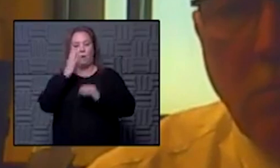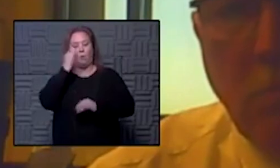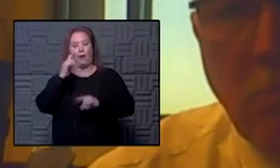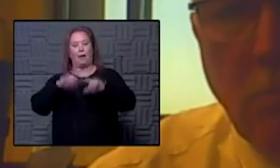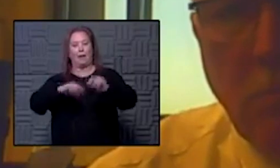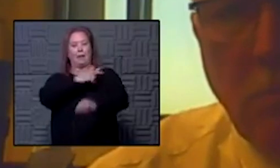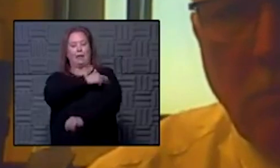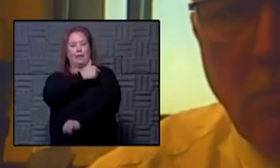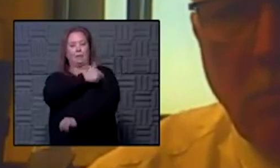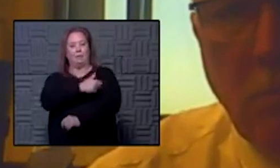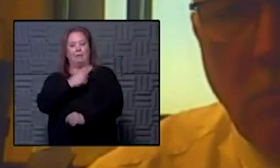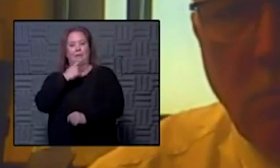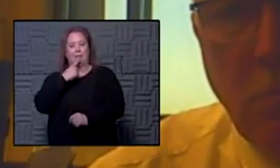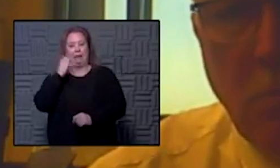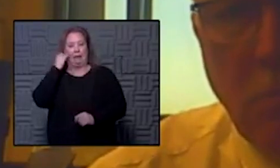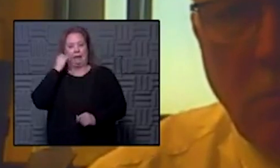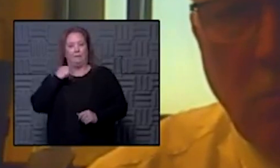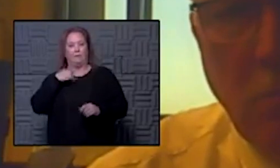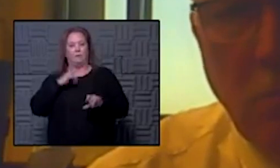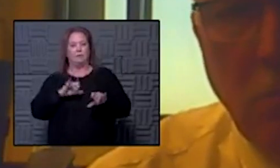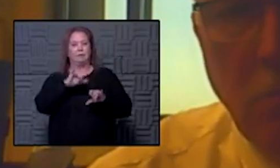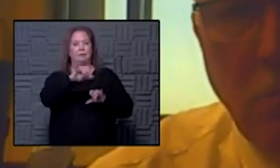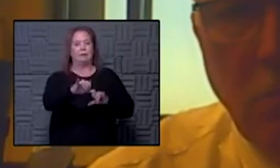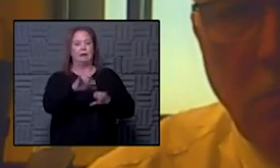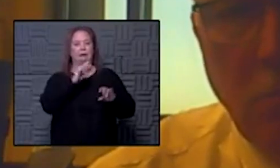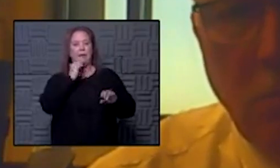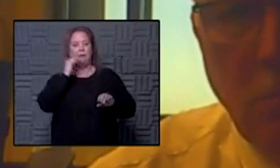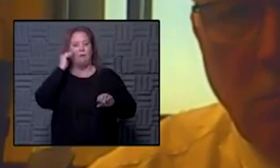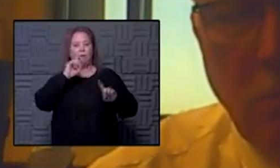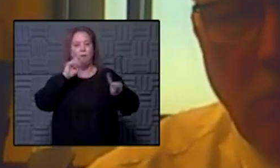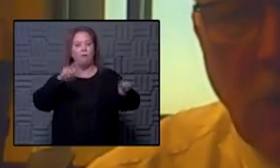hospitals have a say whether there is a stay-at-home order